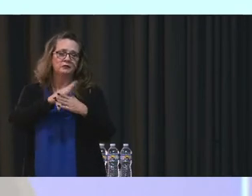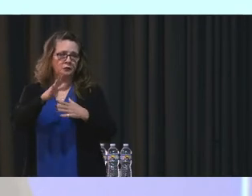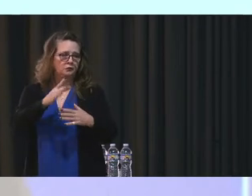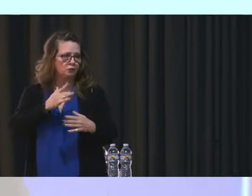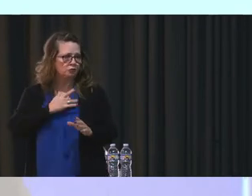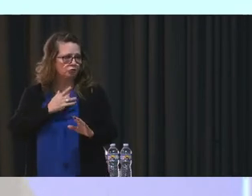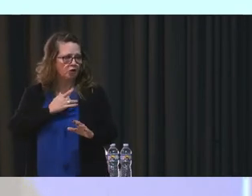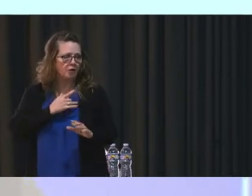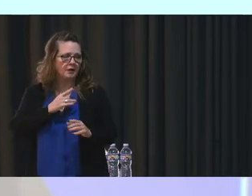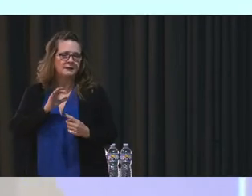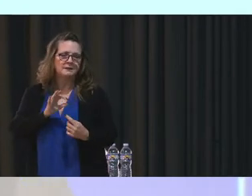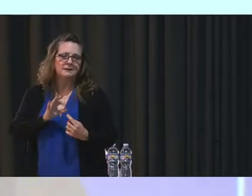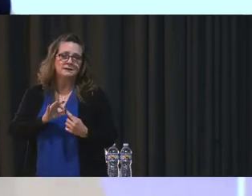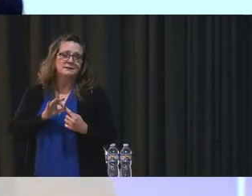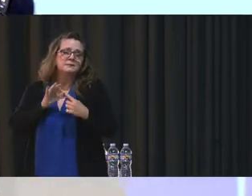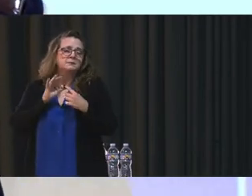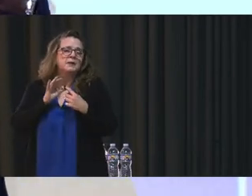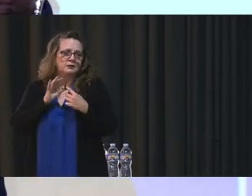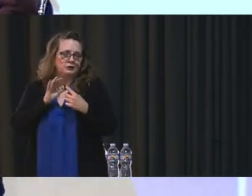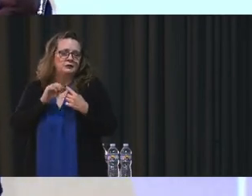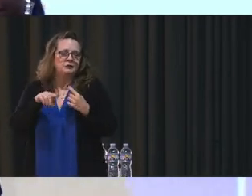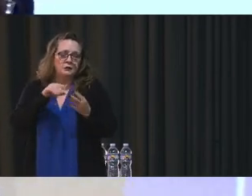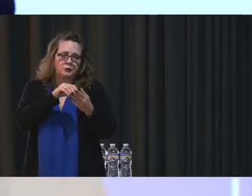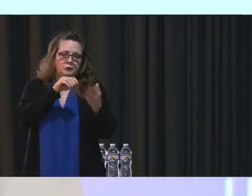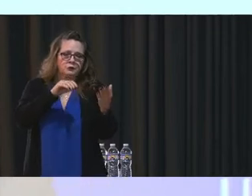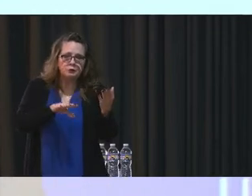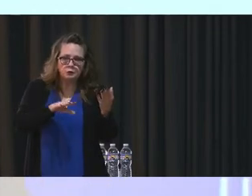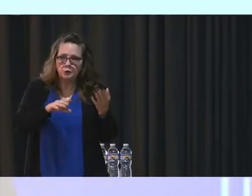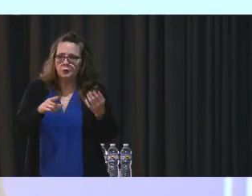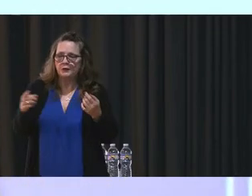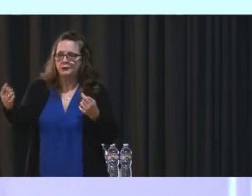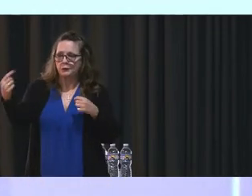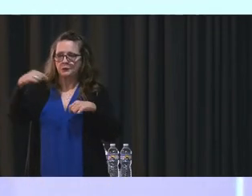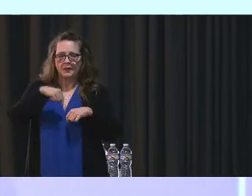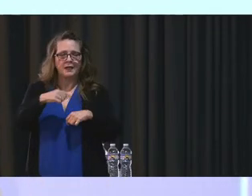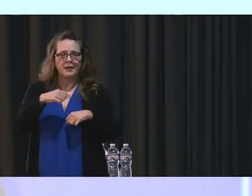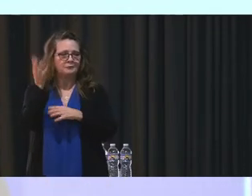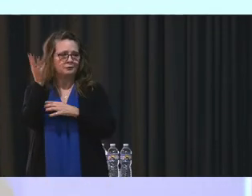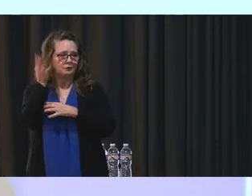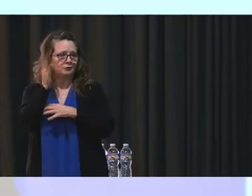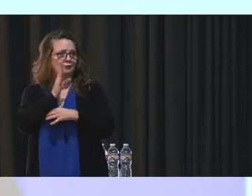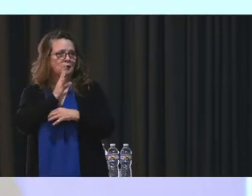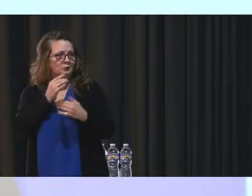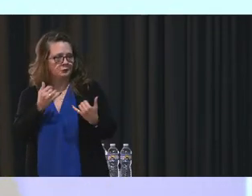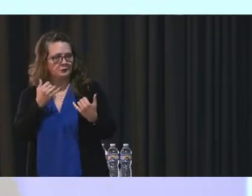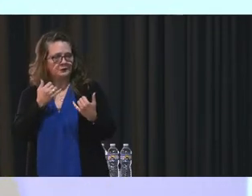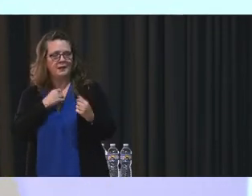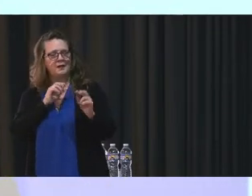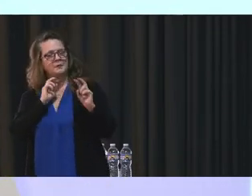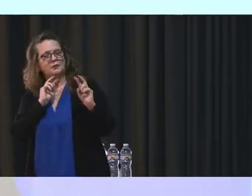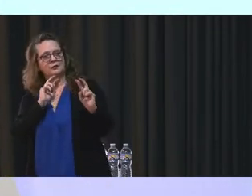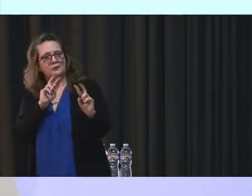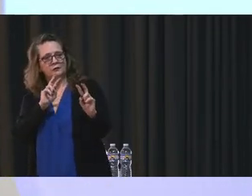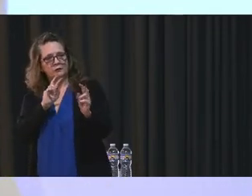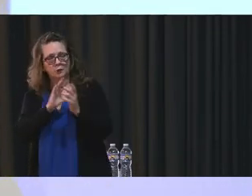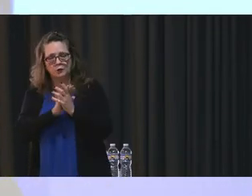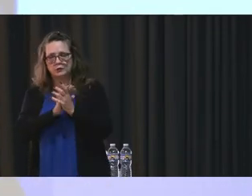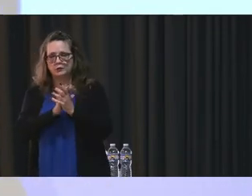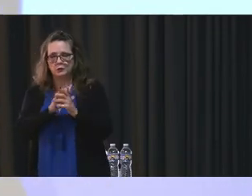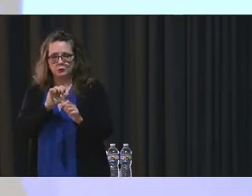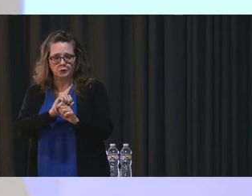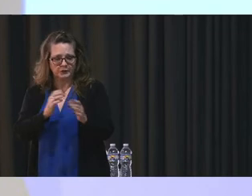Thank you especially to the students that stepped in and spoke today. I'm looking forward, peer